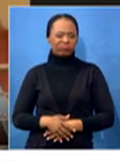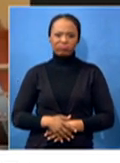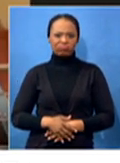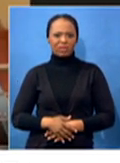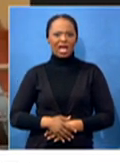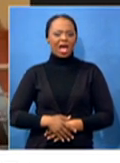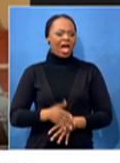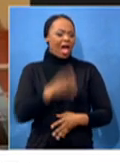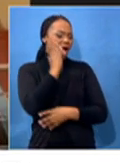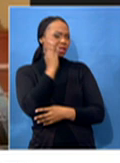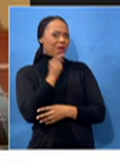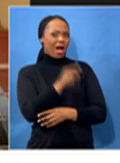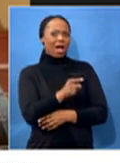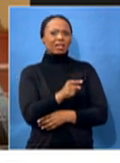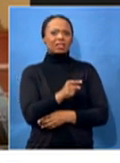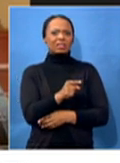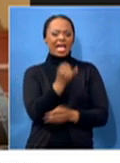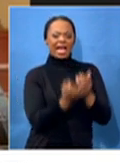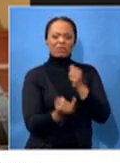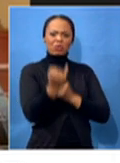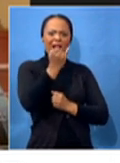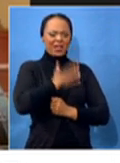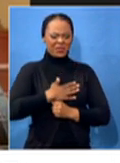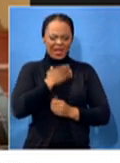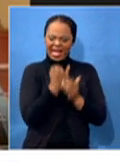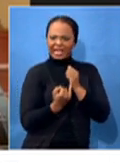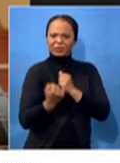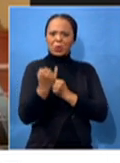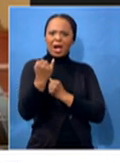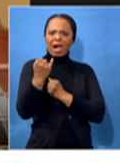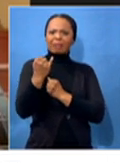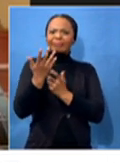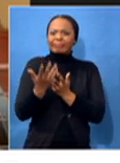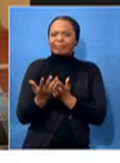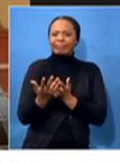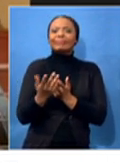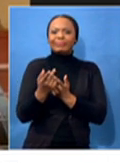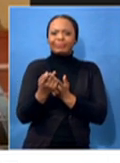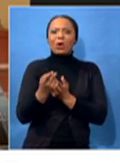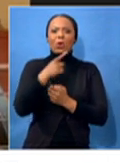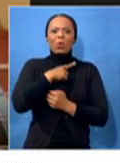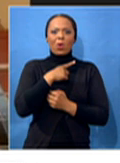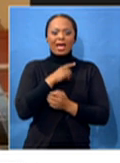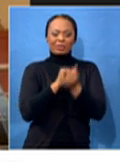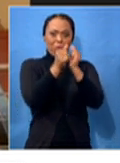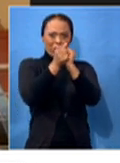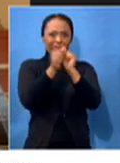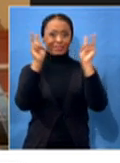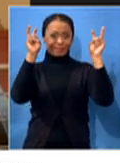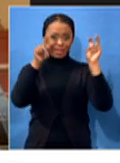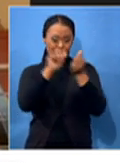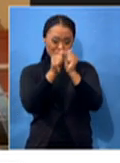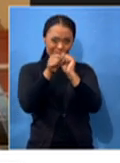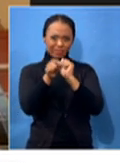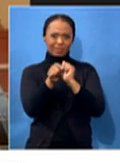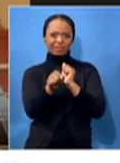the individuality when it comes to our sporting, sporting codes. Those things, they